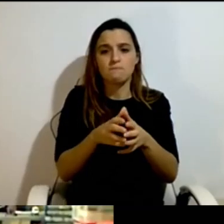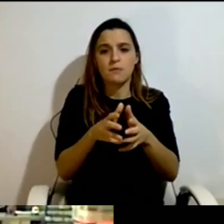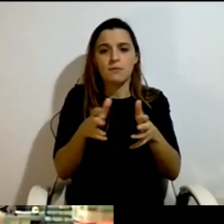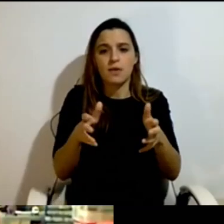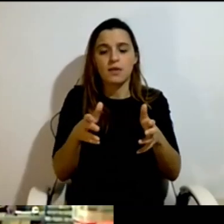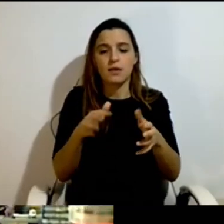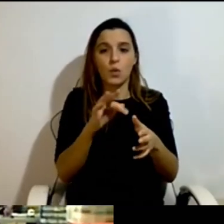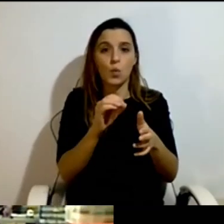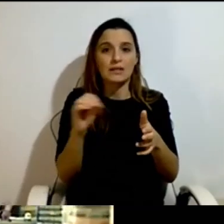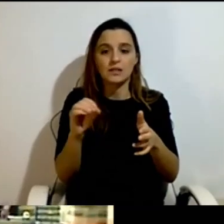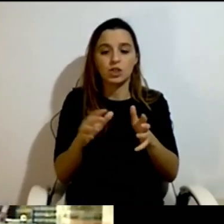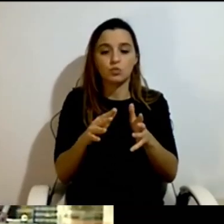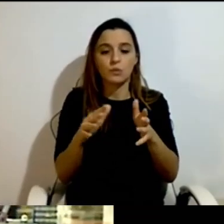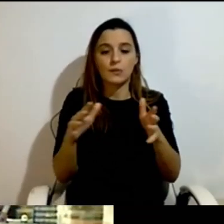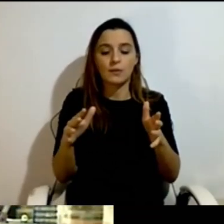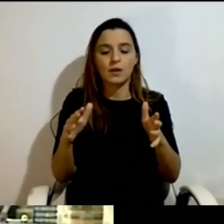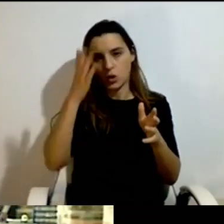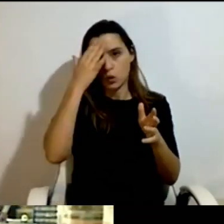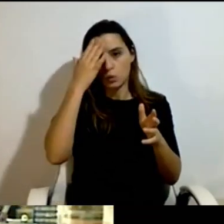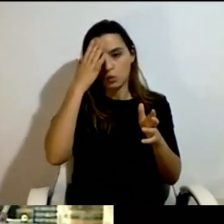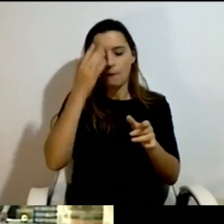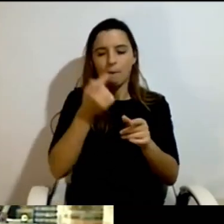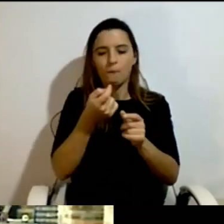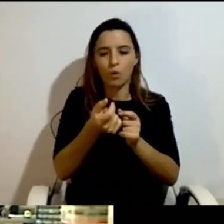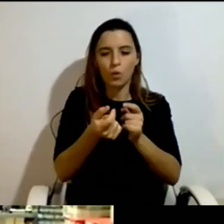very slowly, 20, 30 per year.